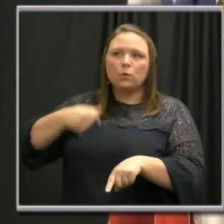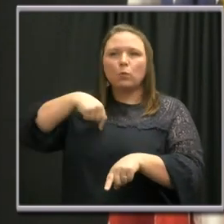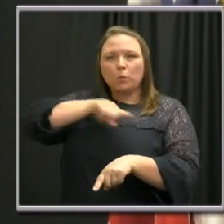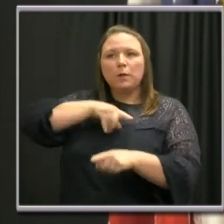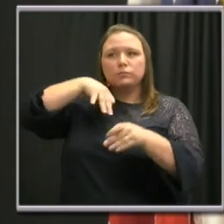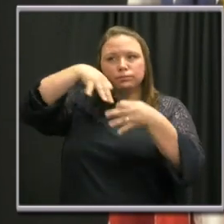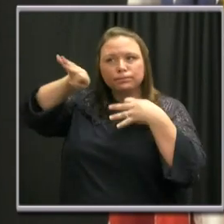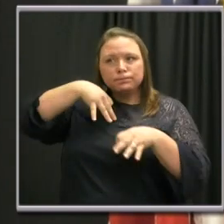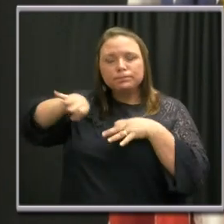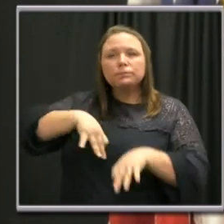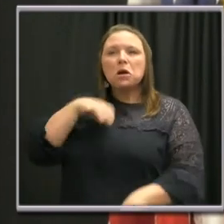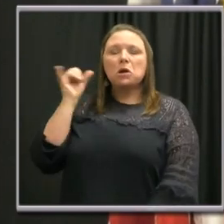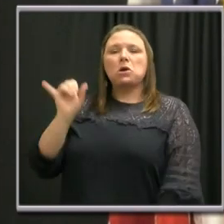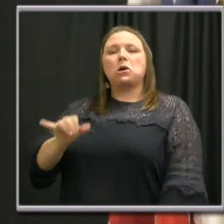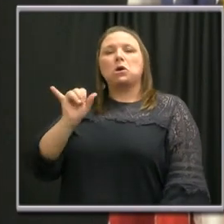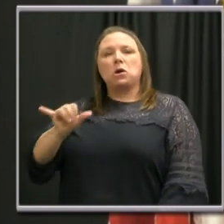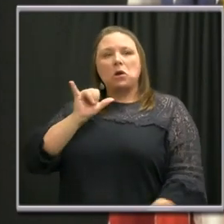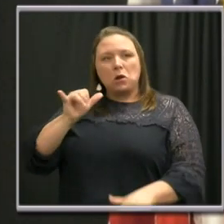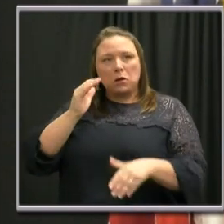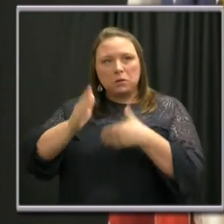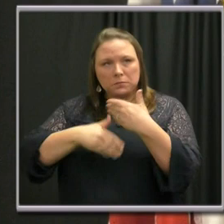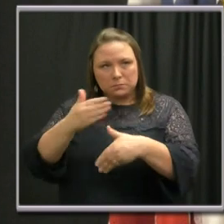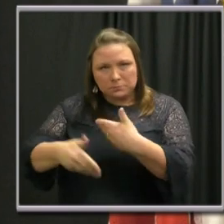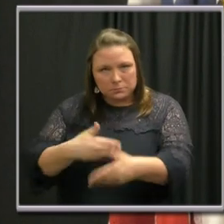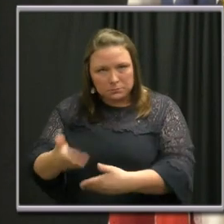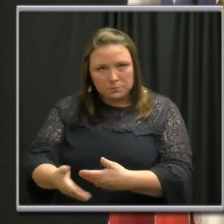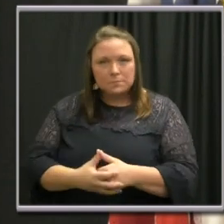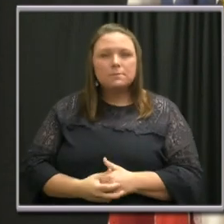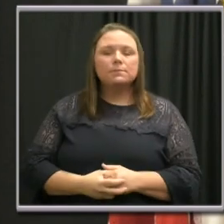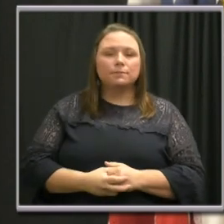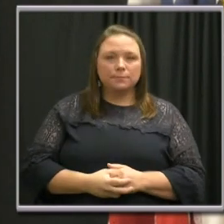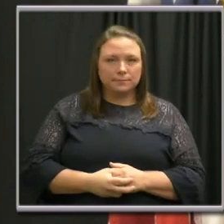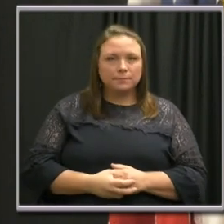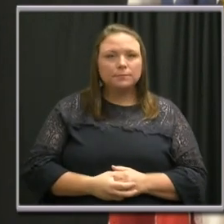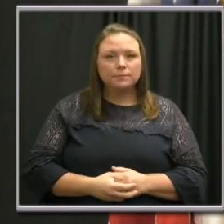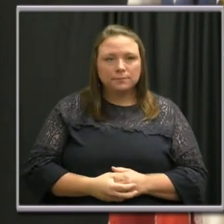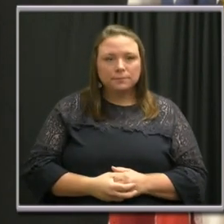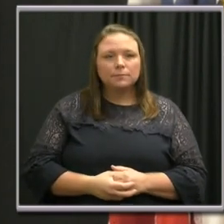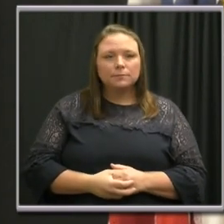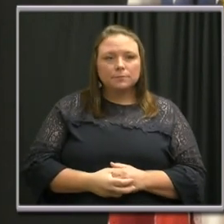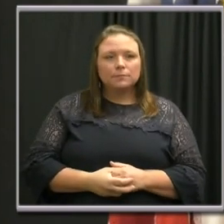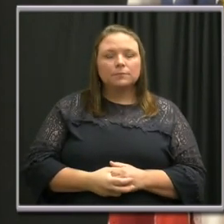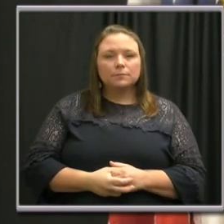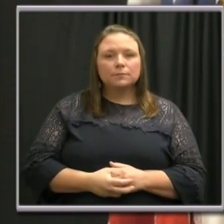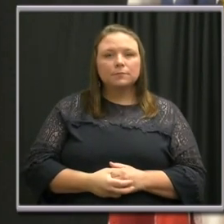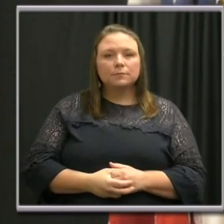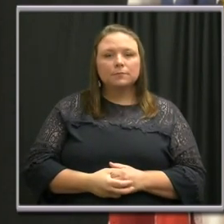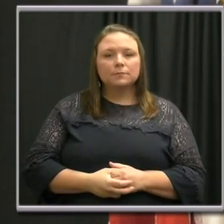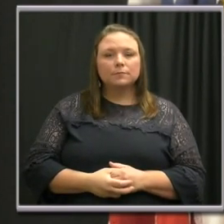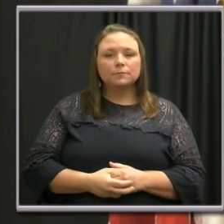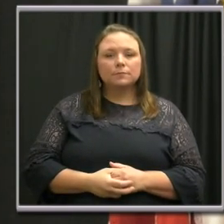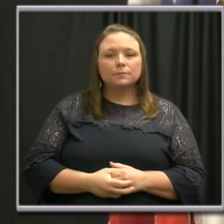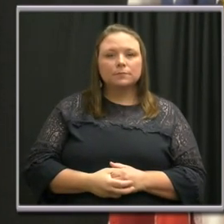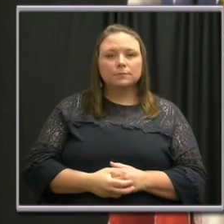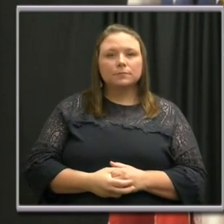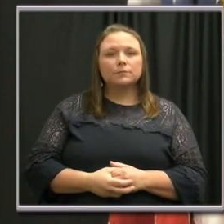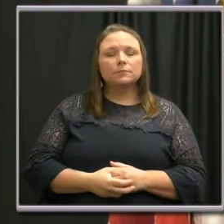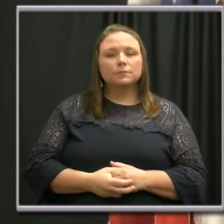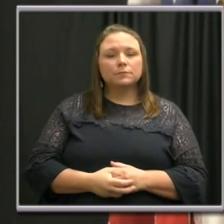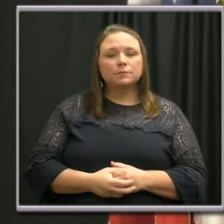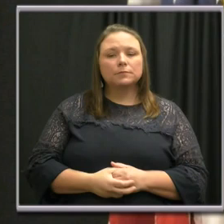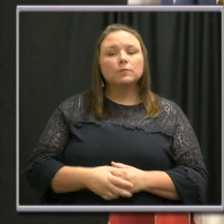and once we explain it to them, are complying. We have asked